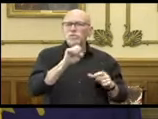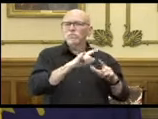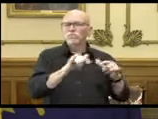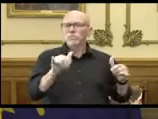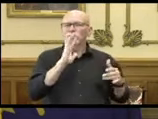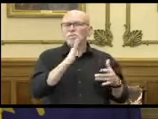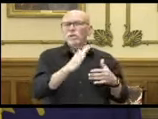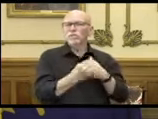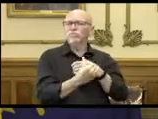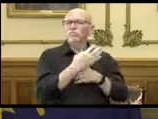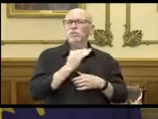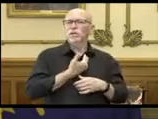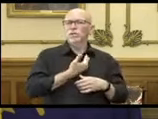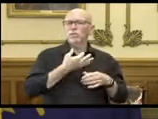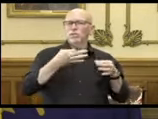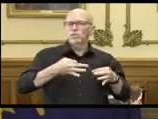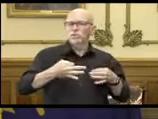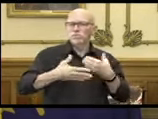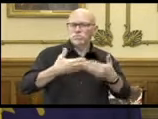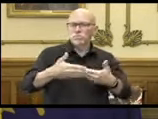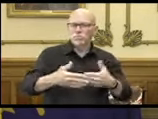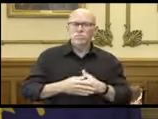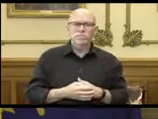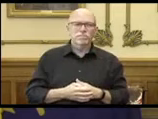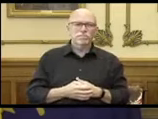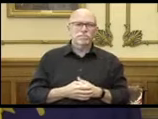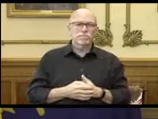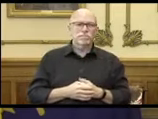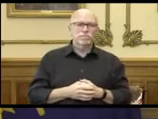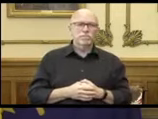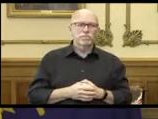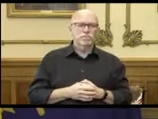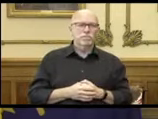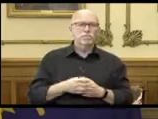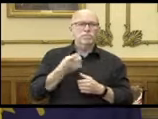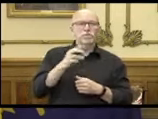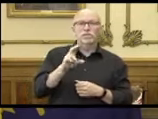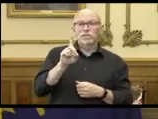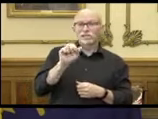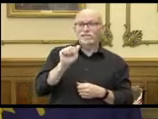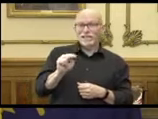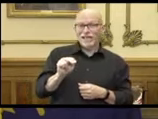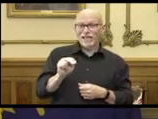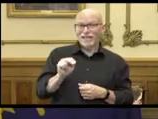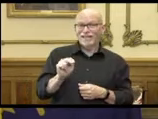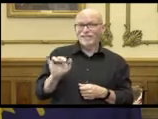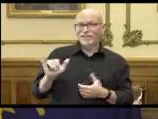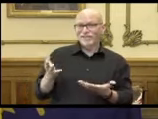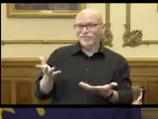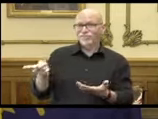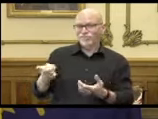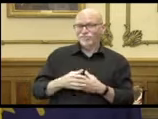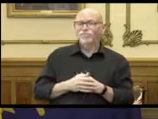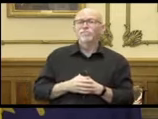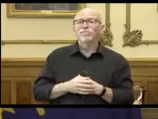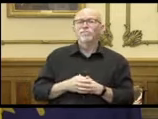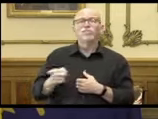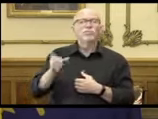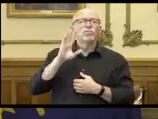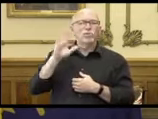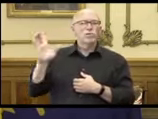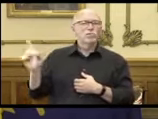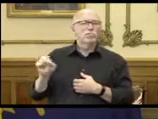in literally every decision that we make. Dr. Dan is also with us today and he'll give some